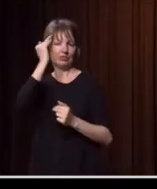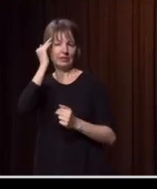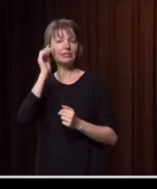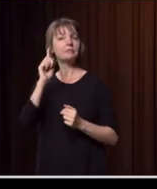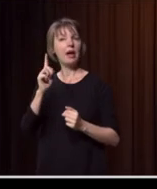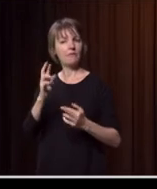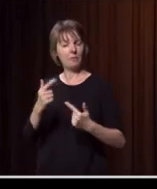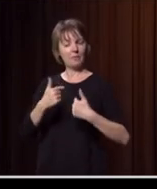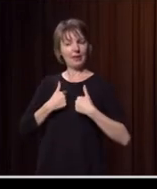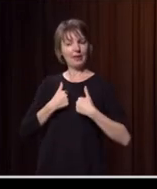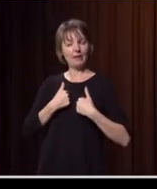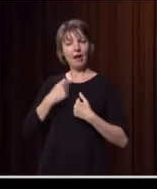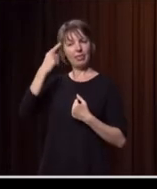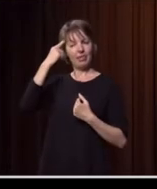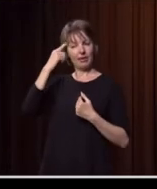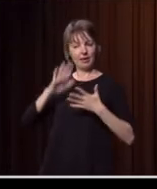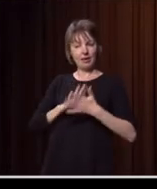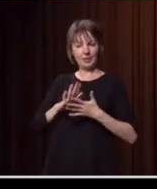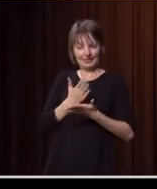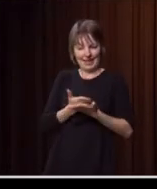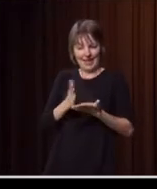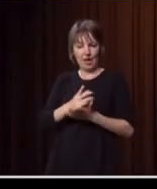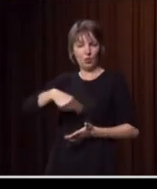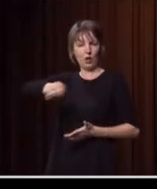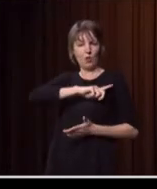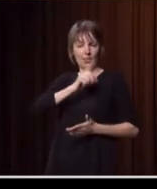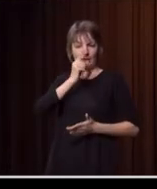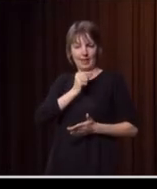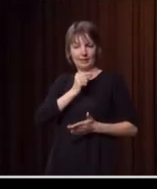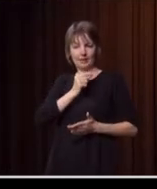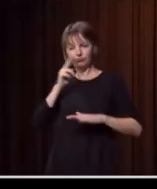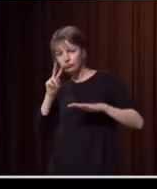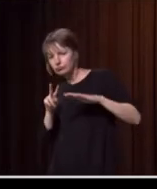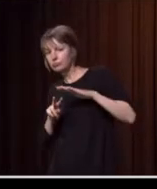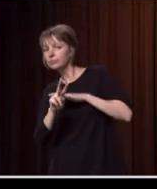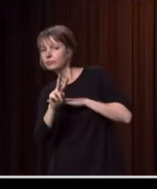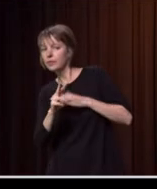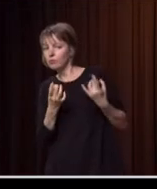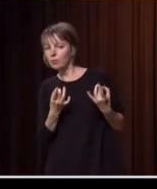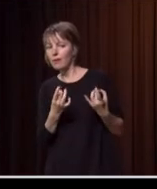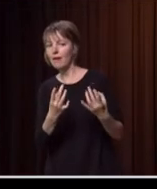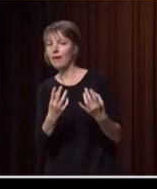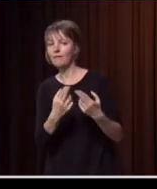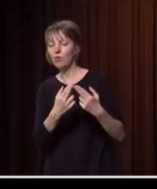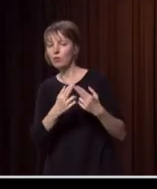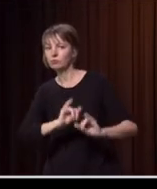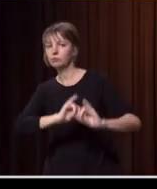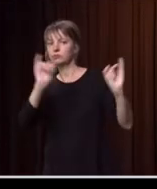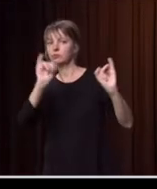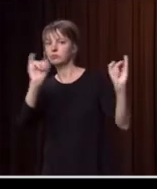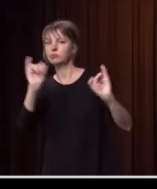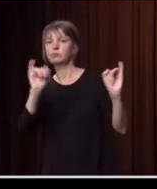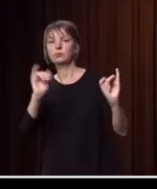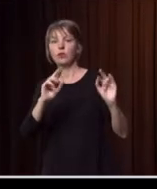is, it's how do we anticipate and ready ourselves for times of challenge, for disruption, for, for